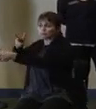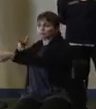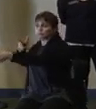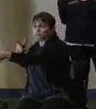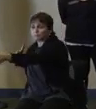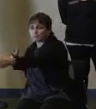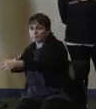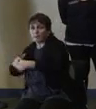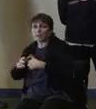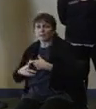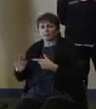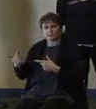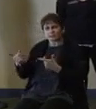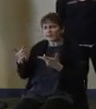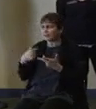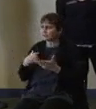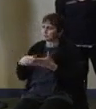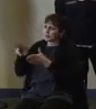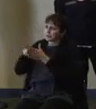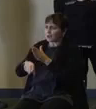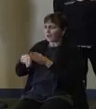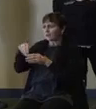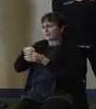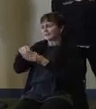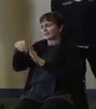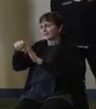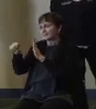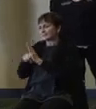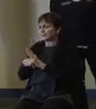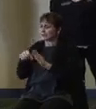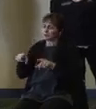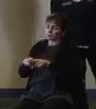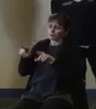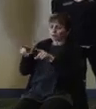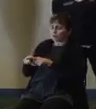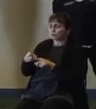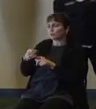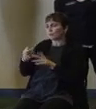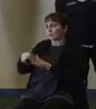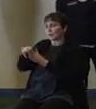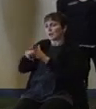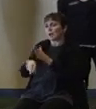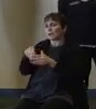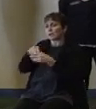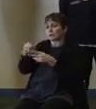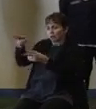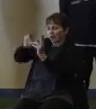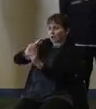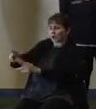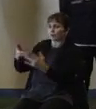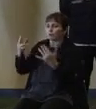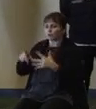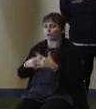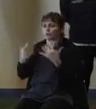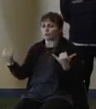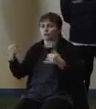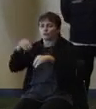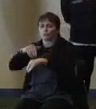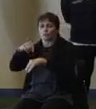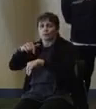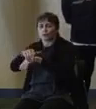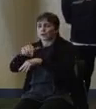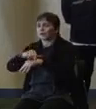For not elected, they say lying in honor, and Brian will lie in honor starting tonight at 930 at the Capitol, and that will continue